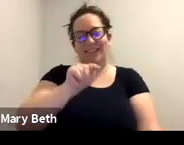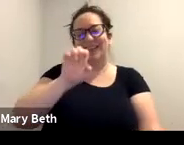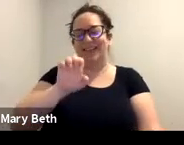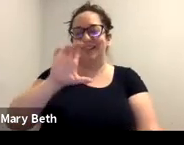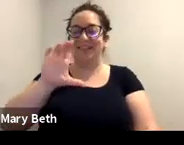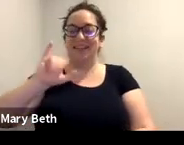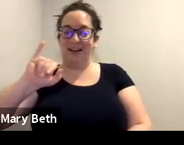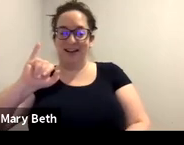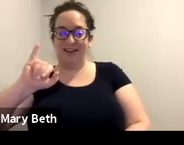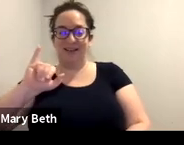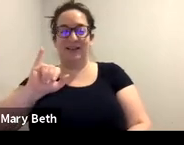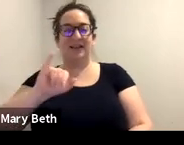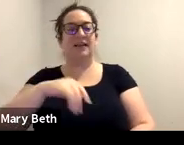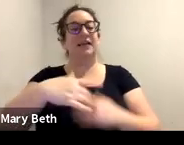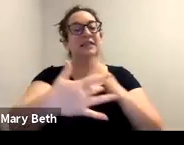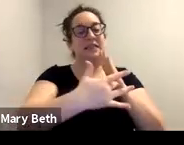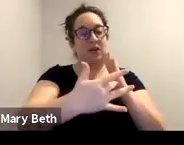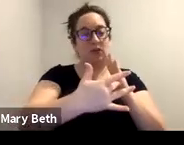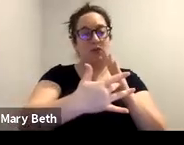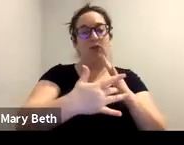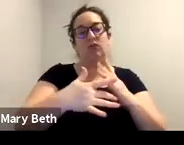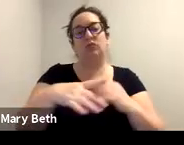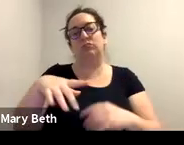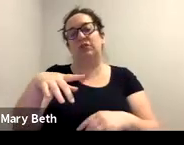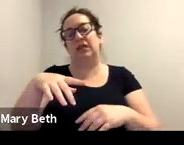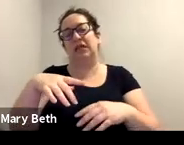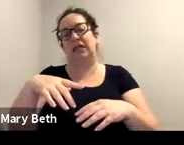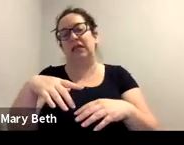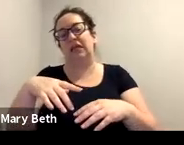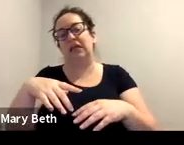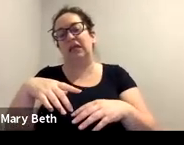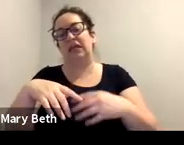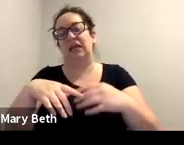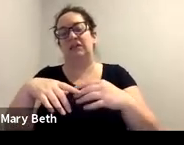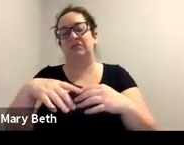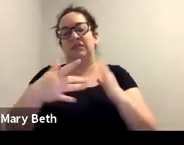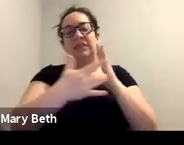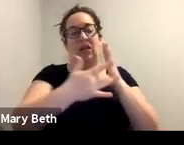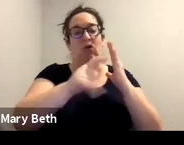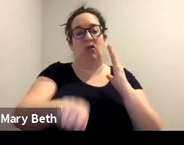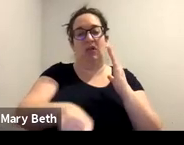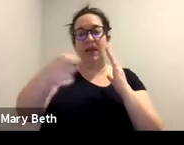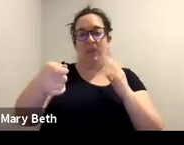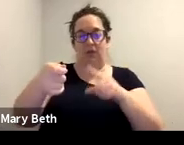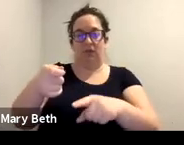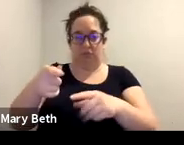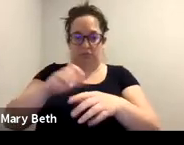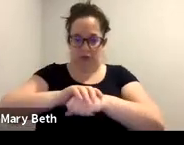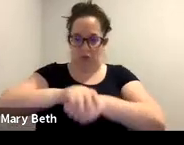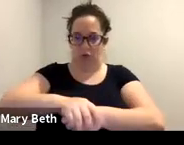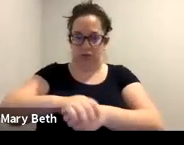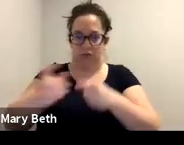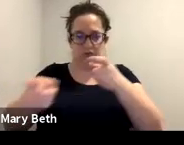digital technologies have become more central, um, to our daily lives and they have become